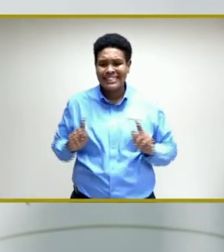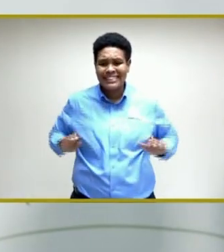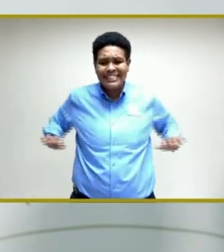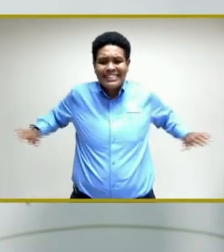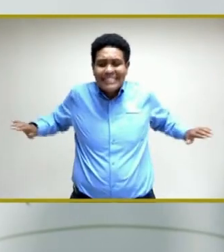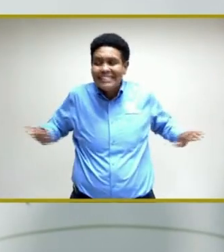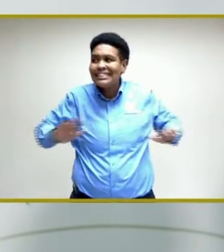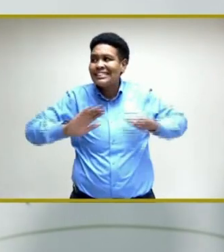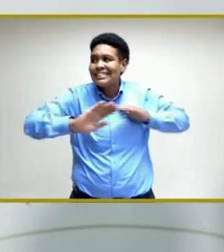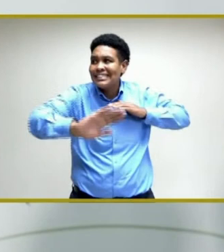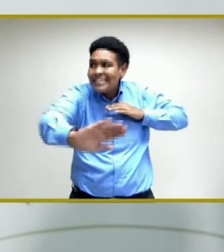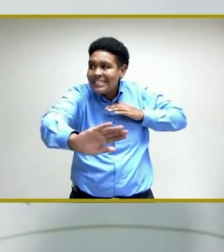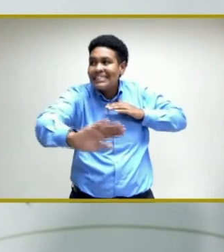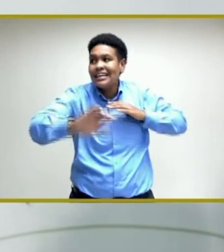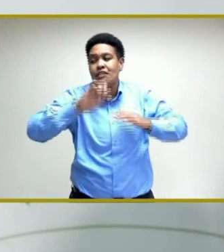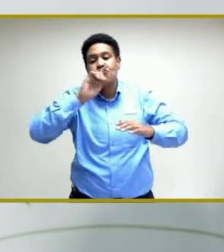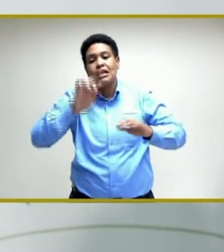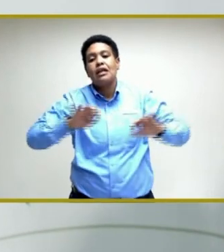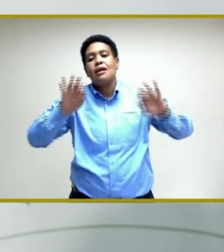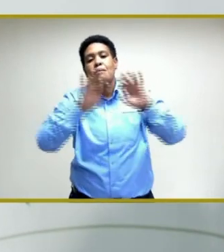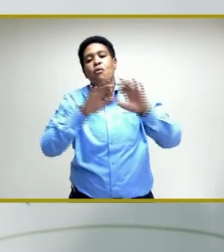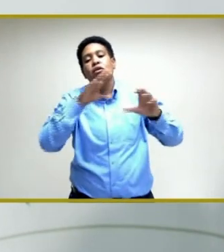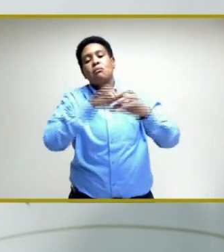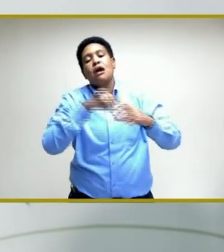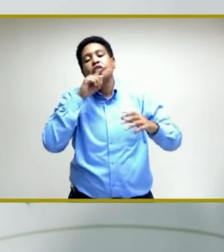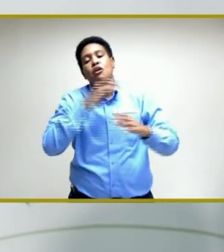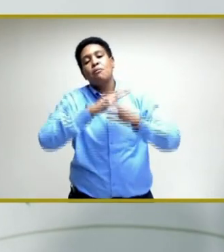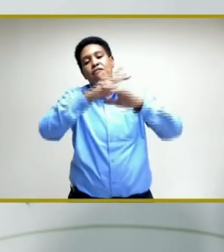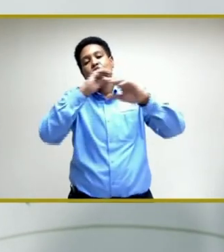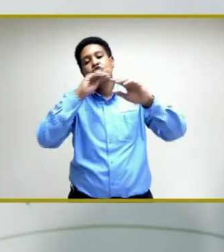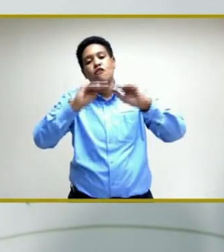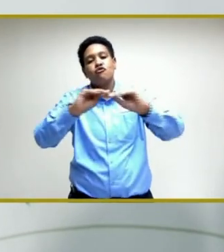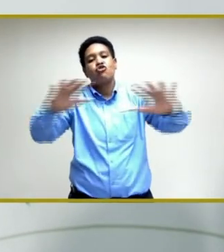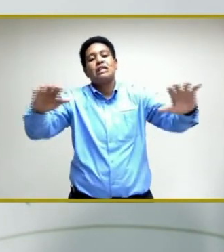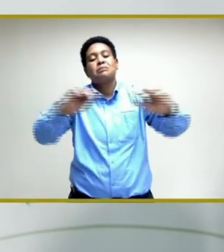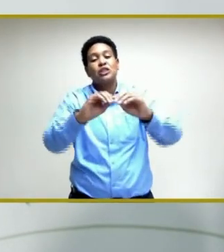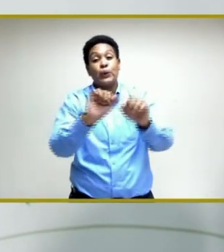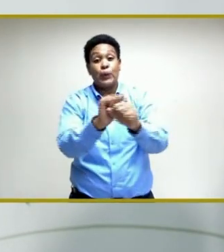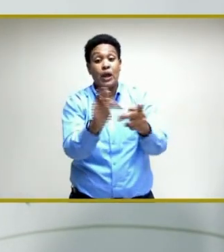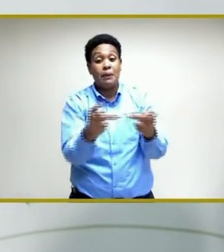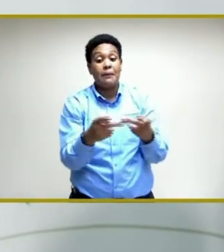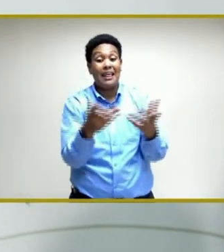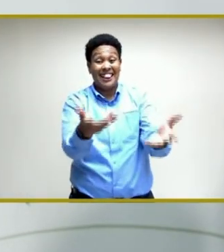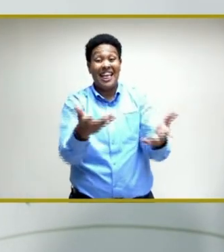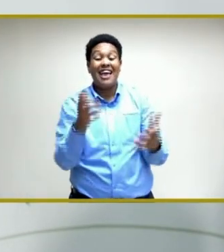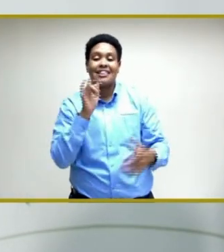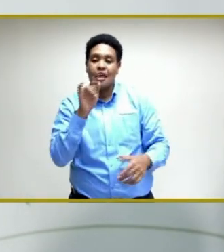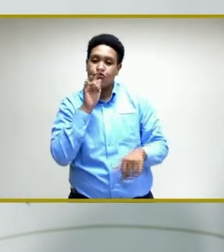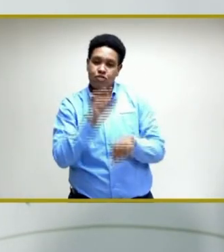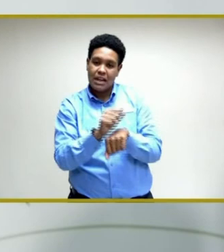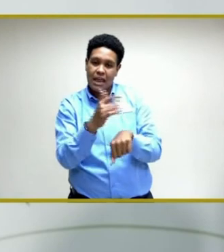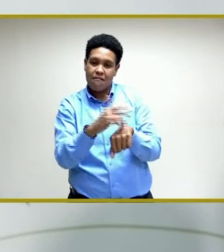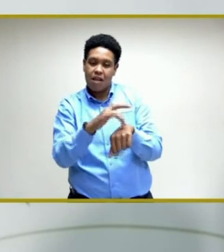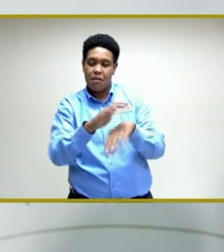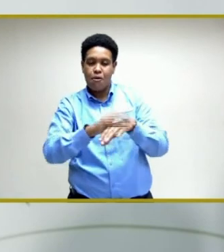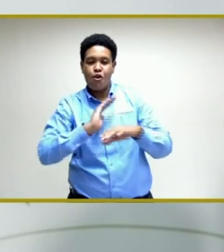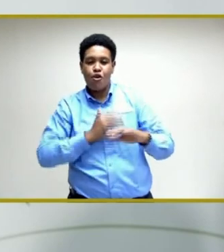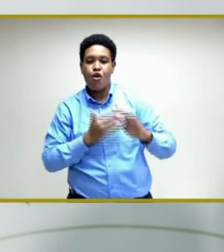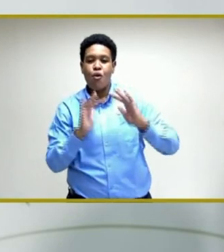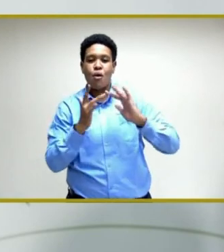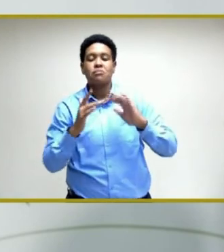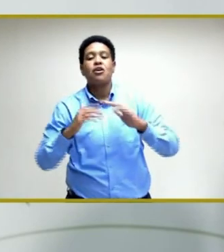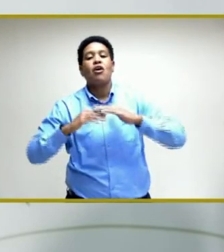parts of the prevention of transmission in workplaces and this is available on our website